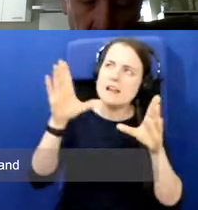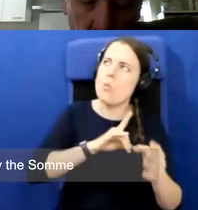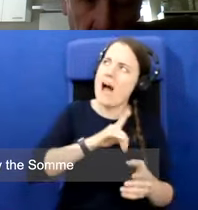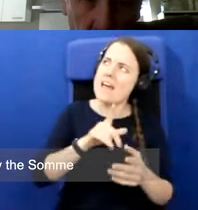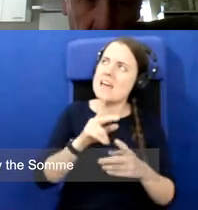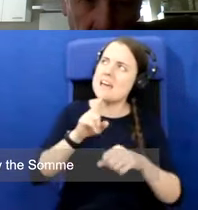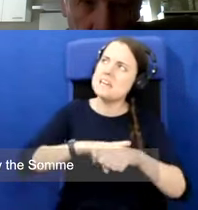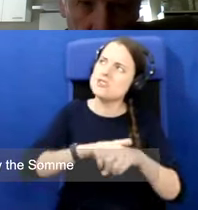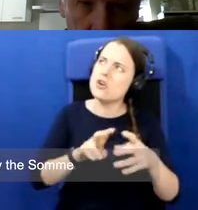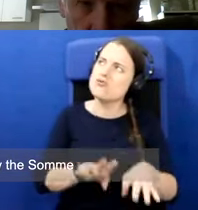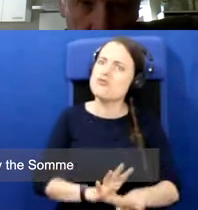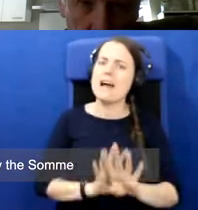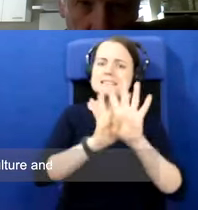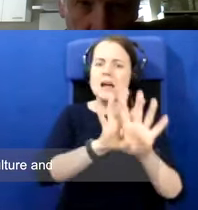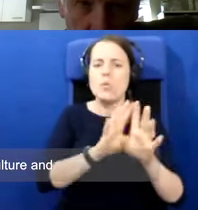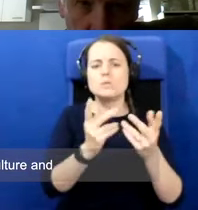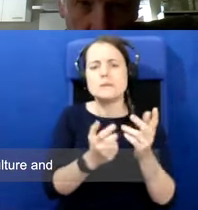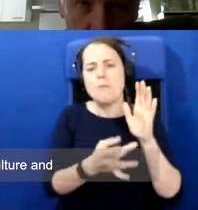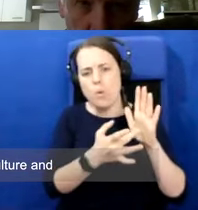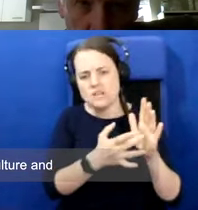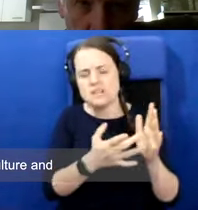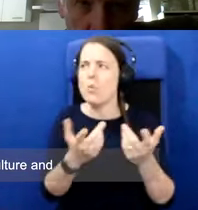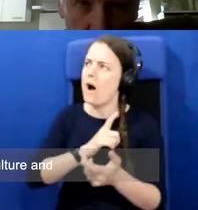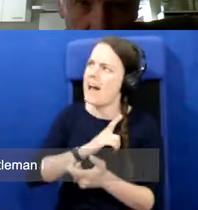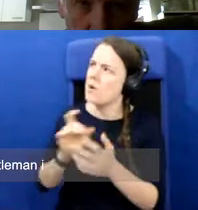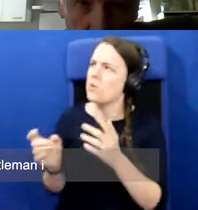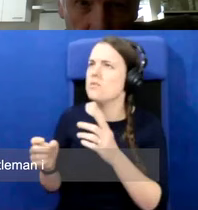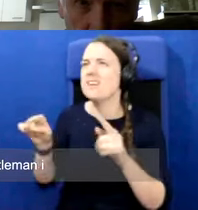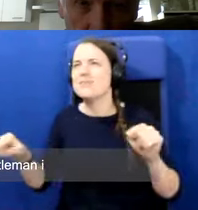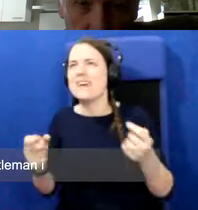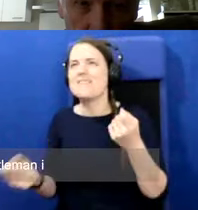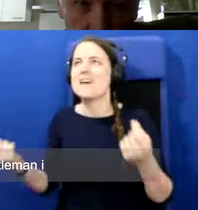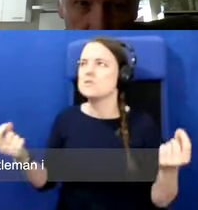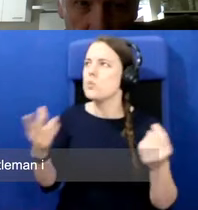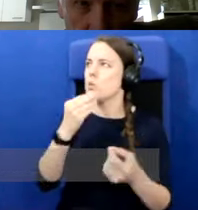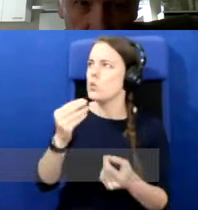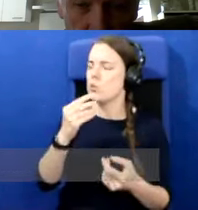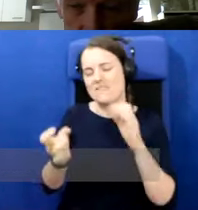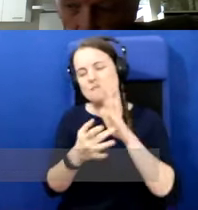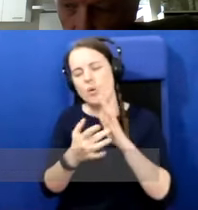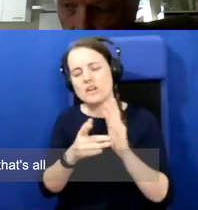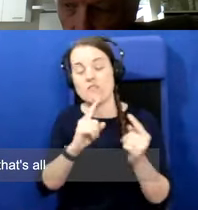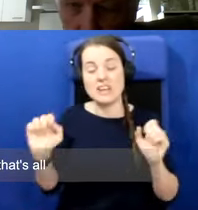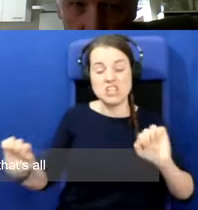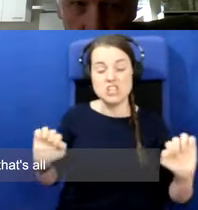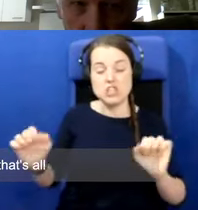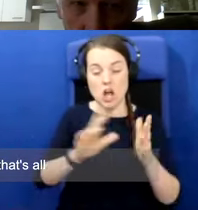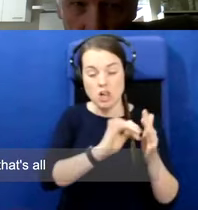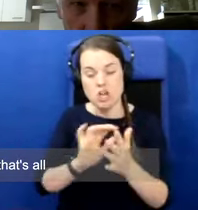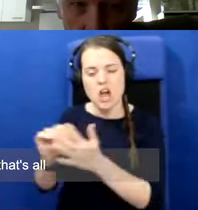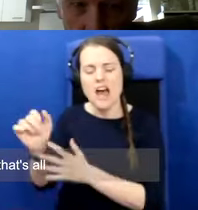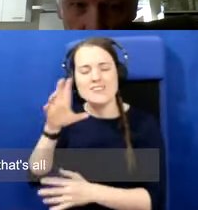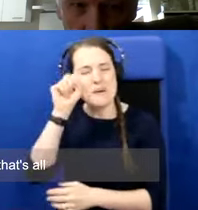get a sense of why this one was so important in unionist culture. And I just remember an older gentleman, I think from the orange order saying, well,